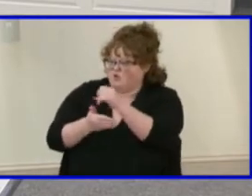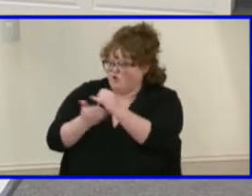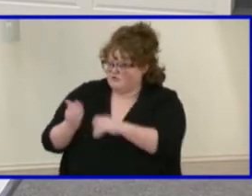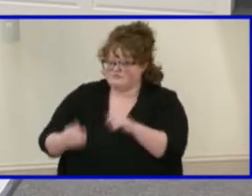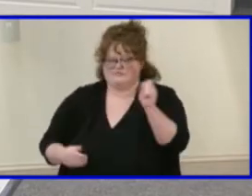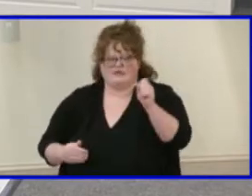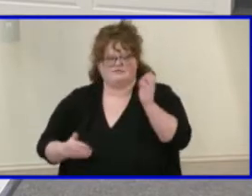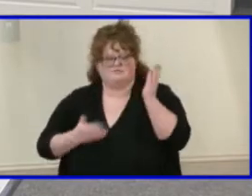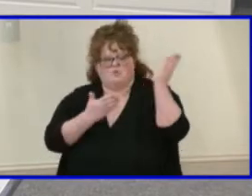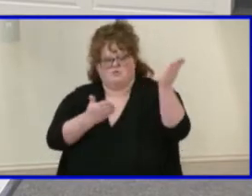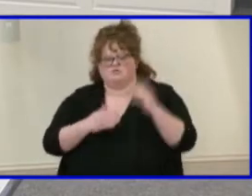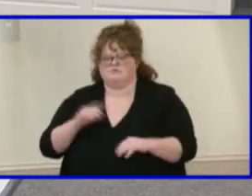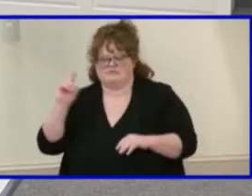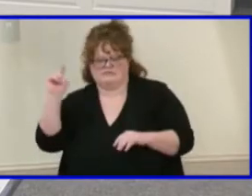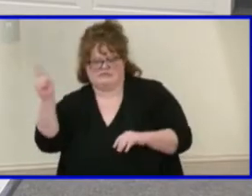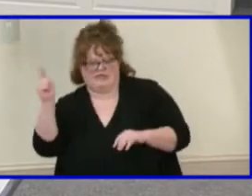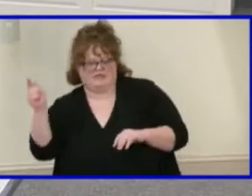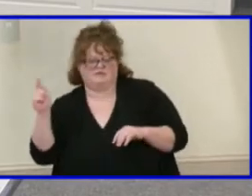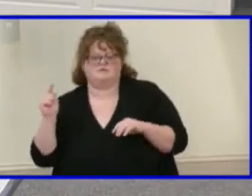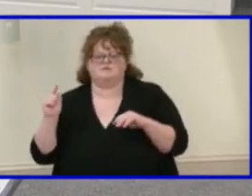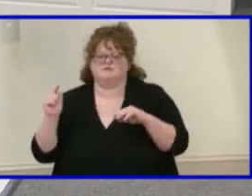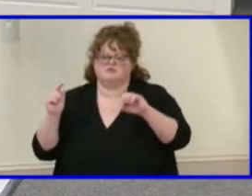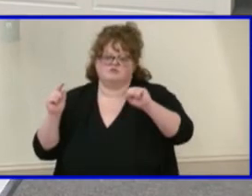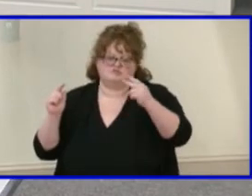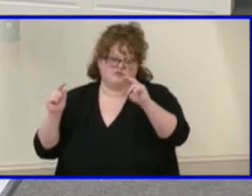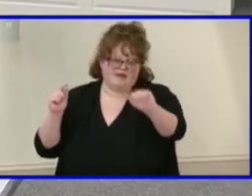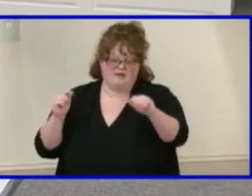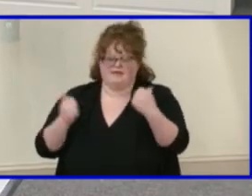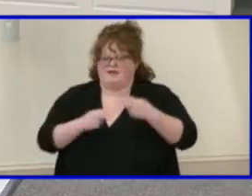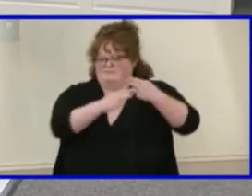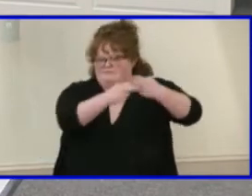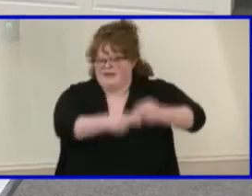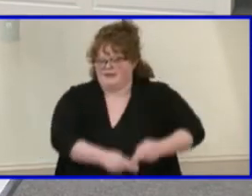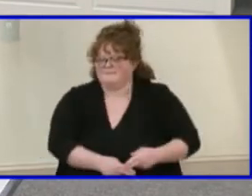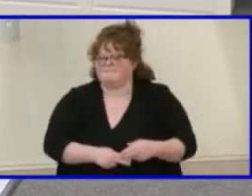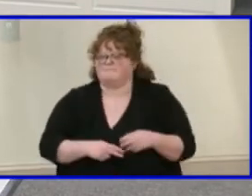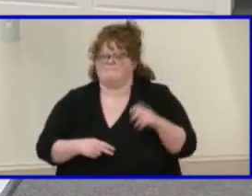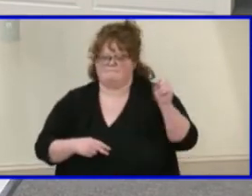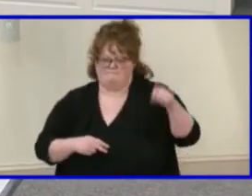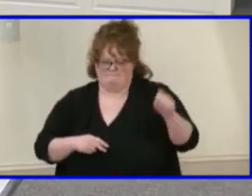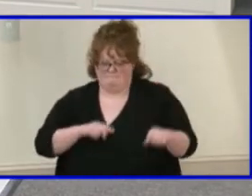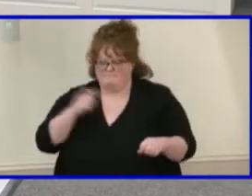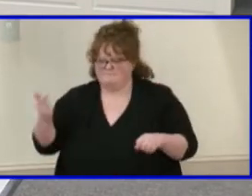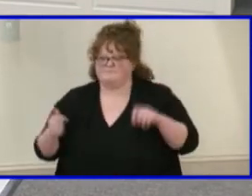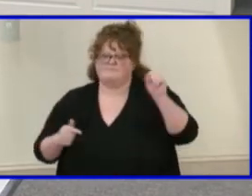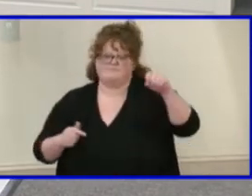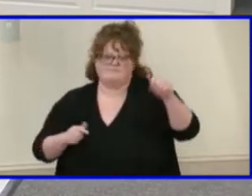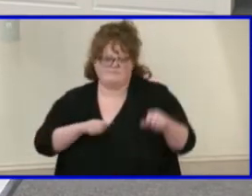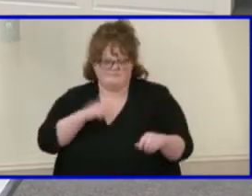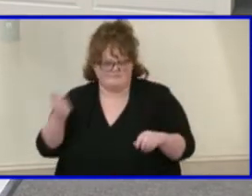Ms. Shea. Aye. Aye.